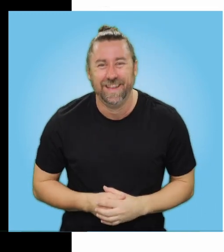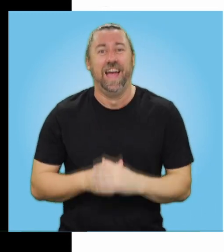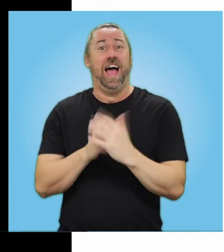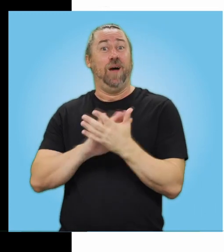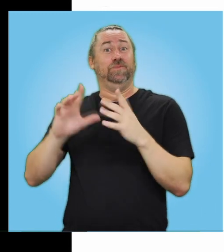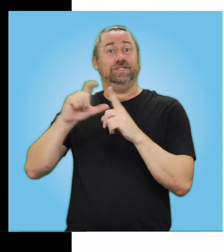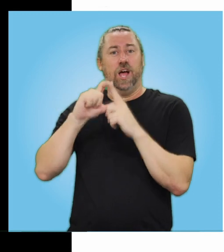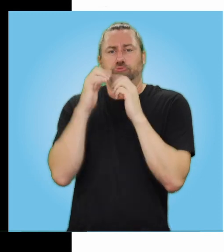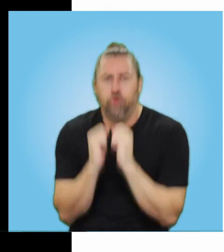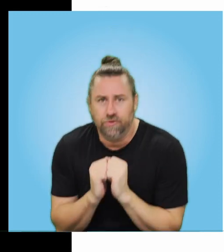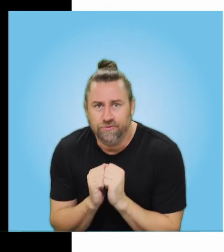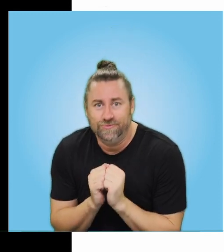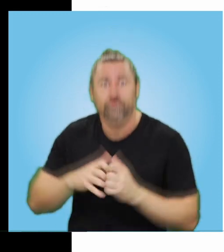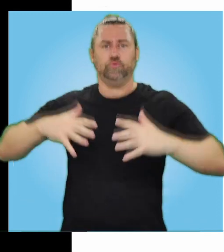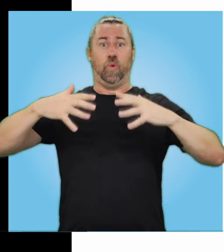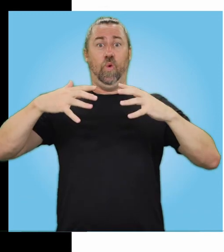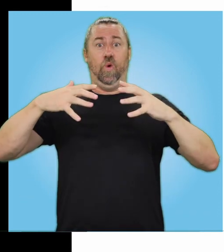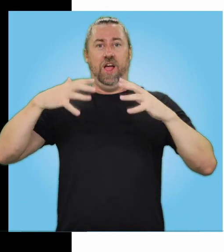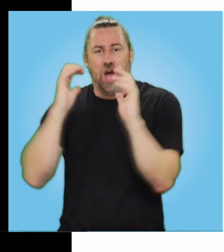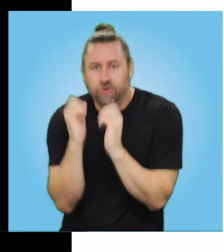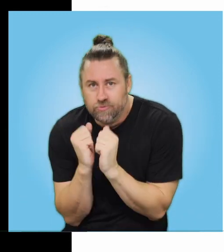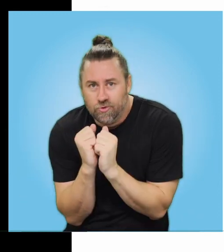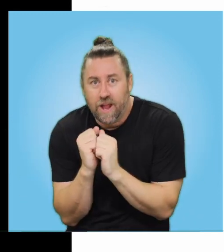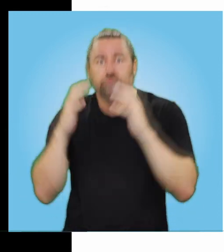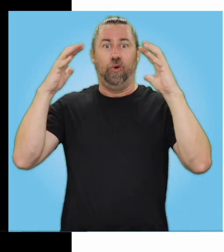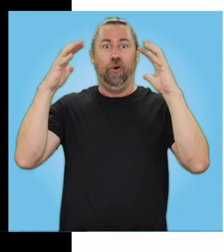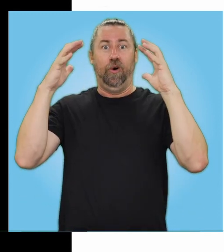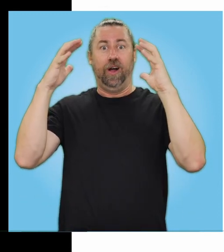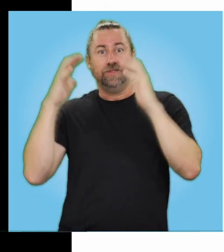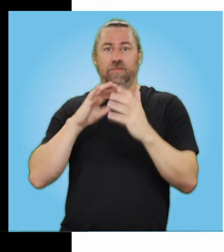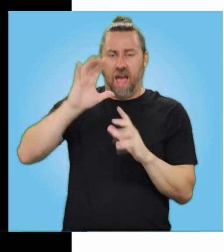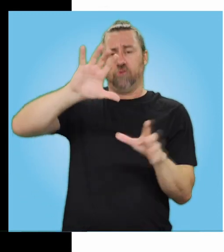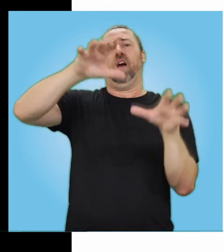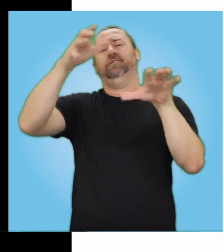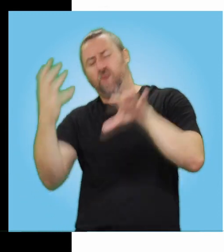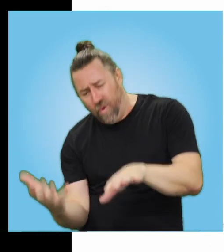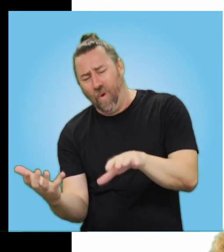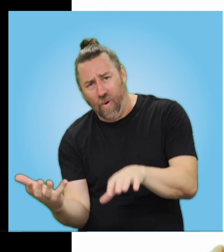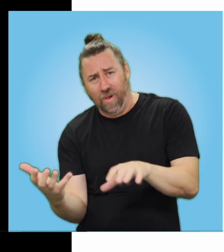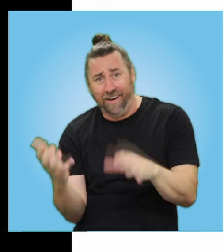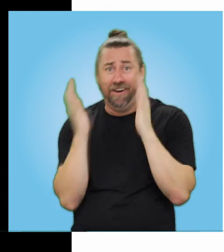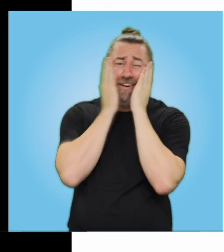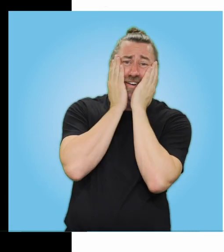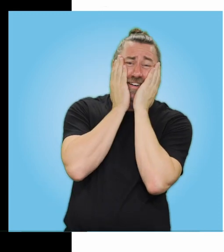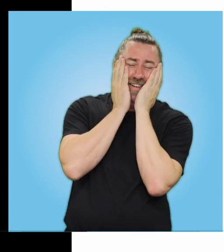Humpty Dumpty Short, Humpty Dumpty Tall. Humpty Dumpty Short and Tall, Humpty Dumpty Had a Great Fall.